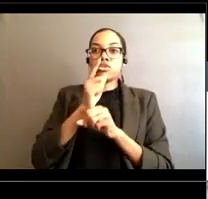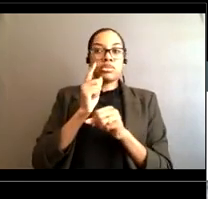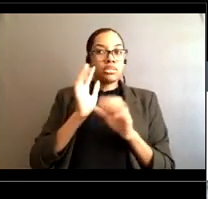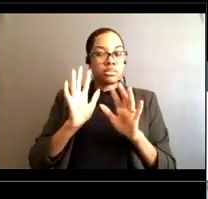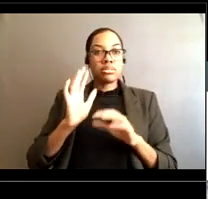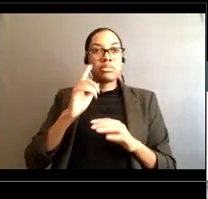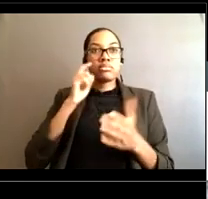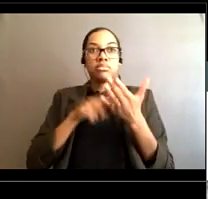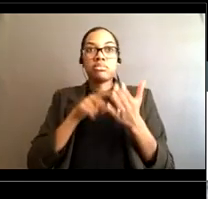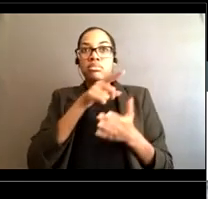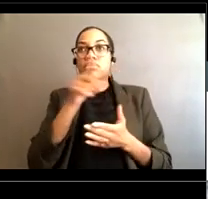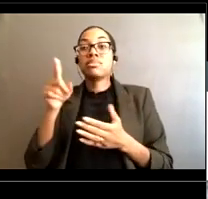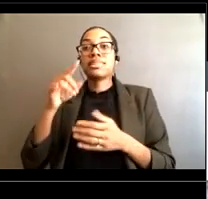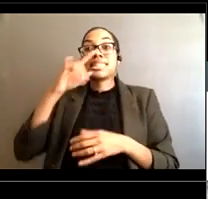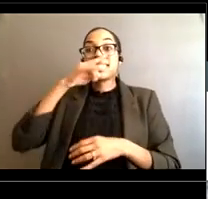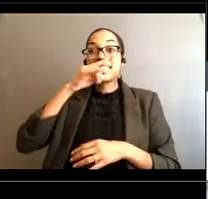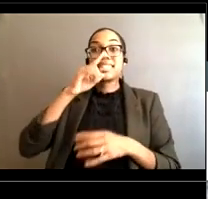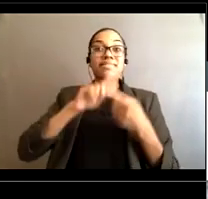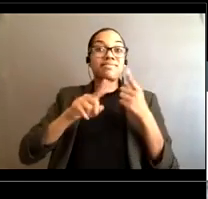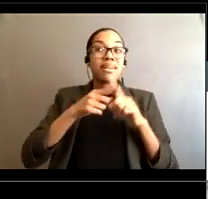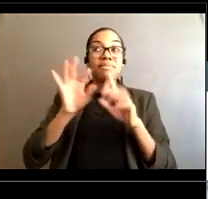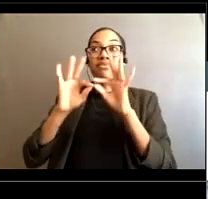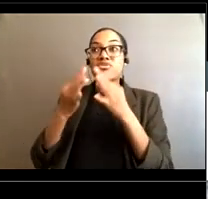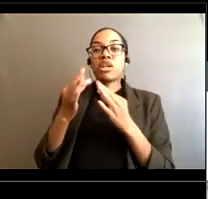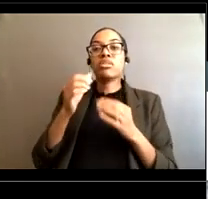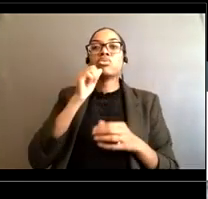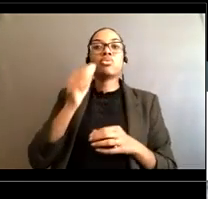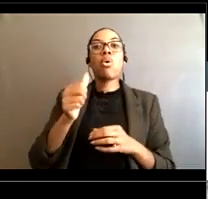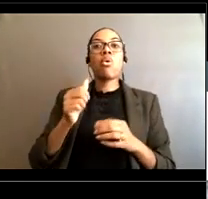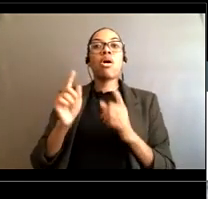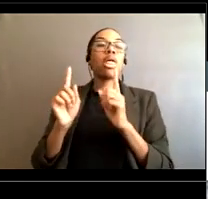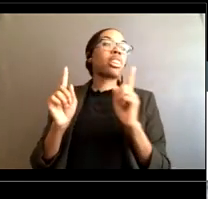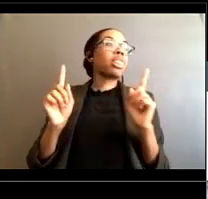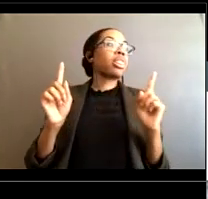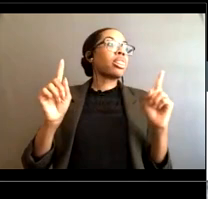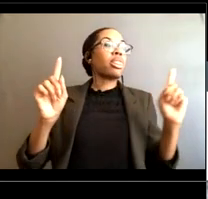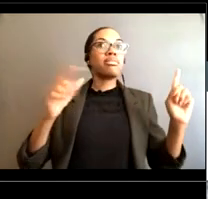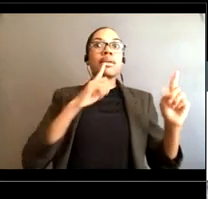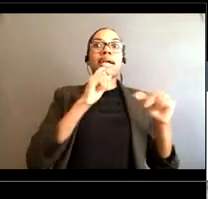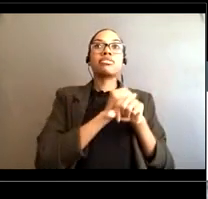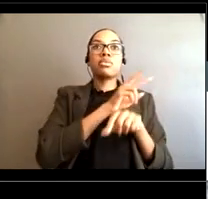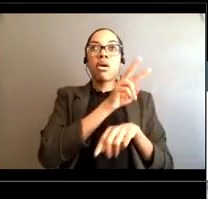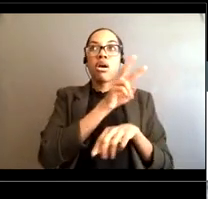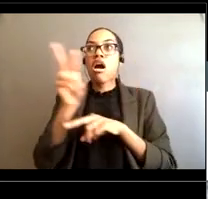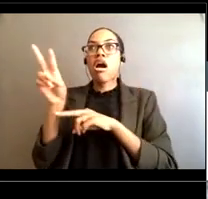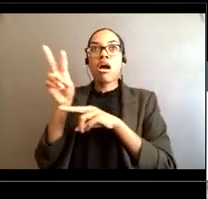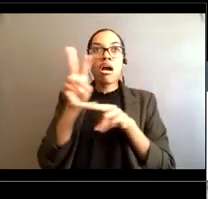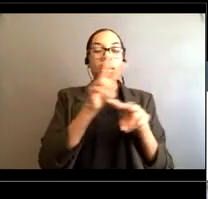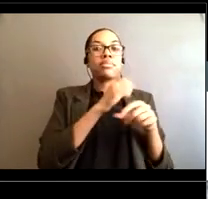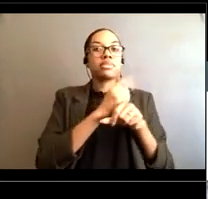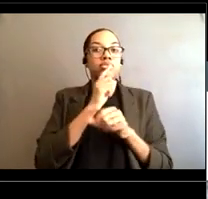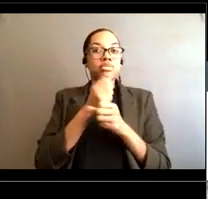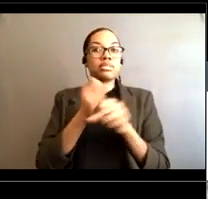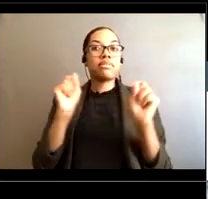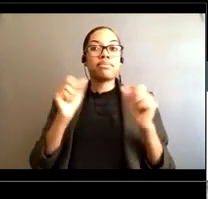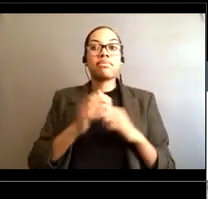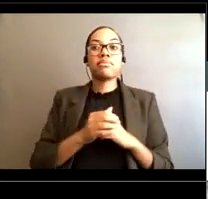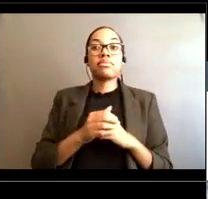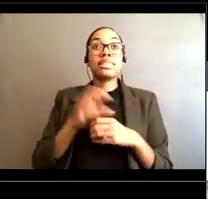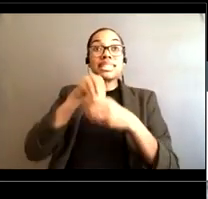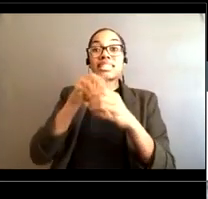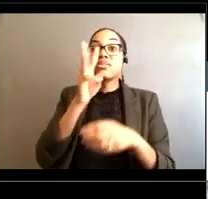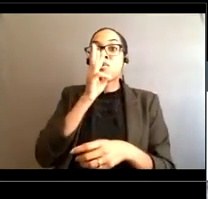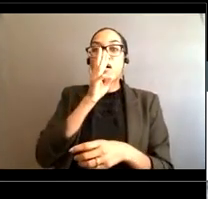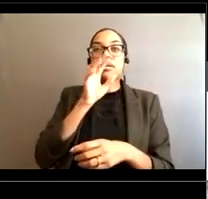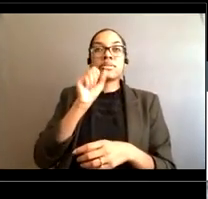If your friends and family are in the water Don't turn your back on them when they're playing especially in the water or near the water Always keep an eye on them